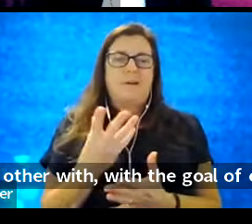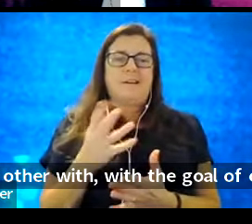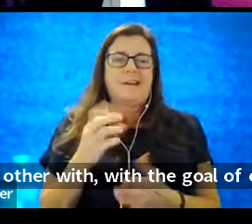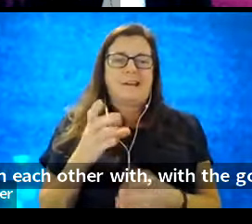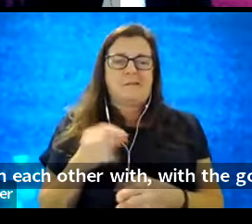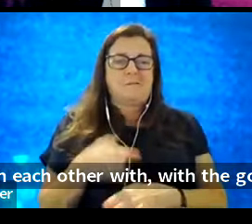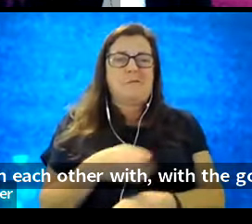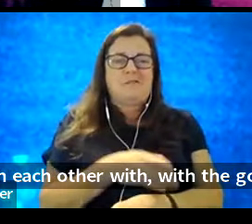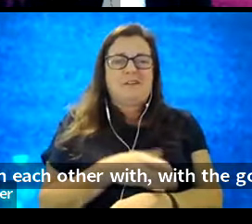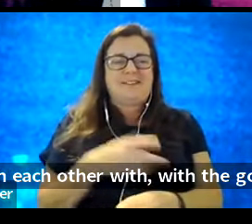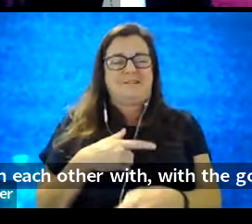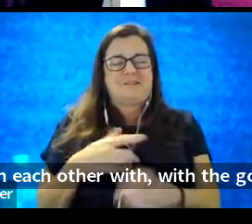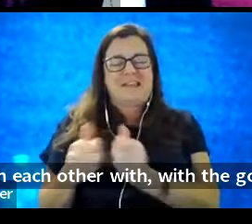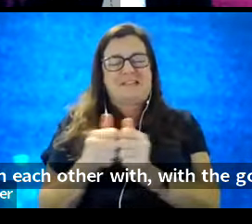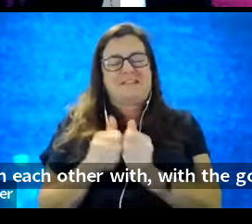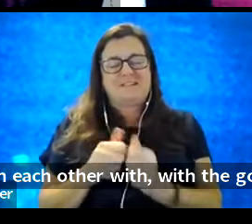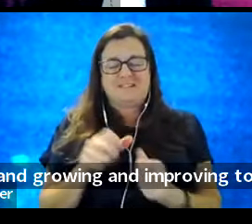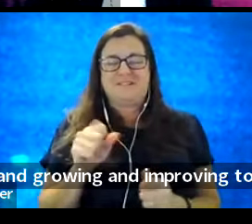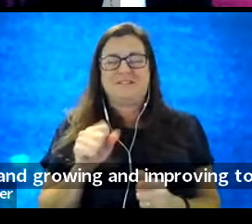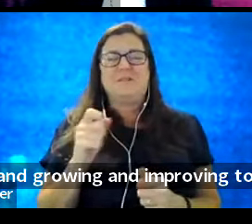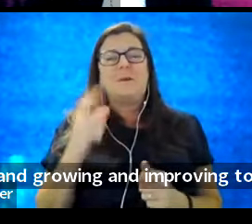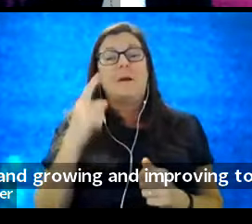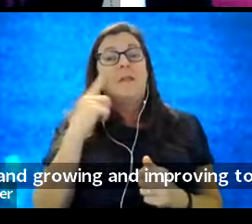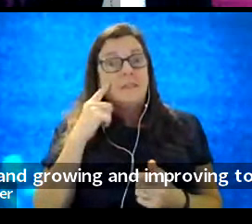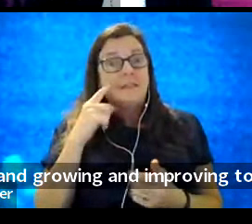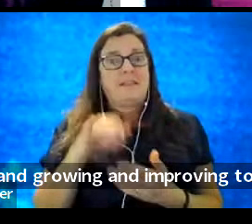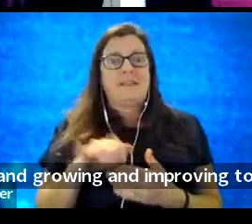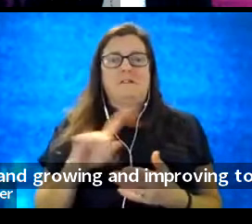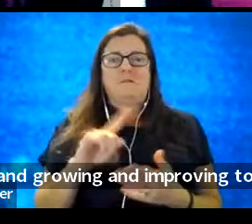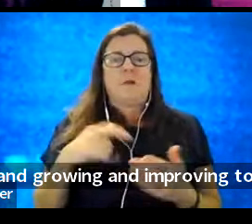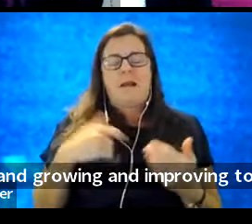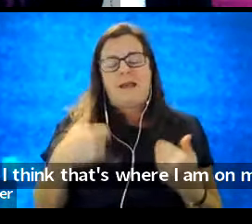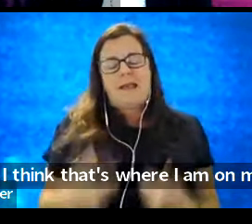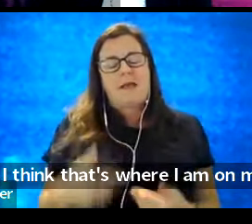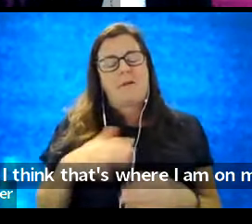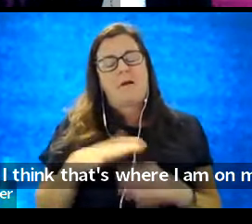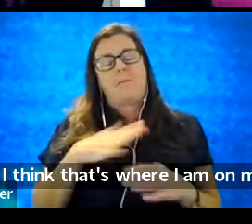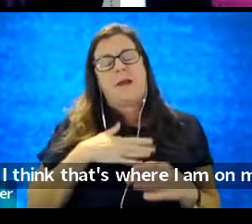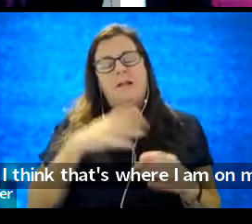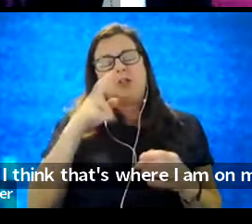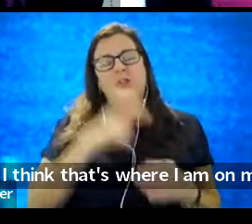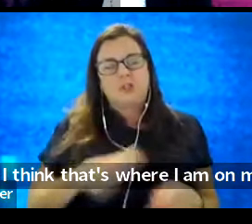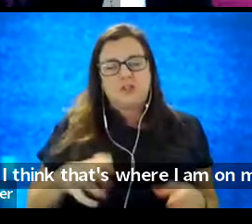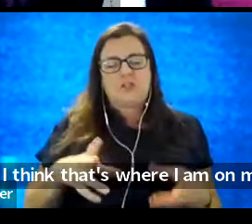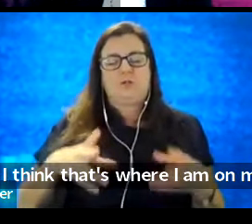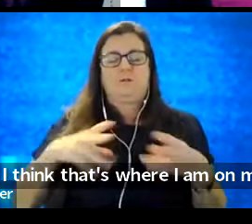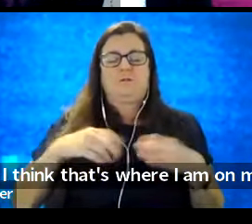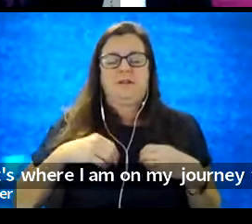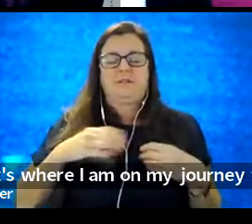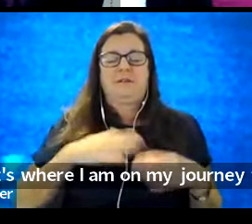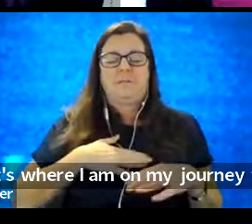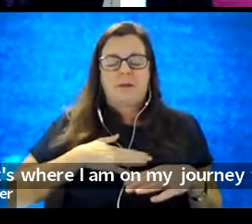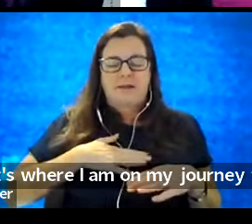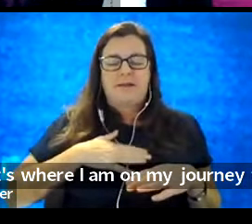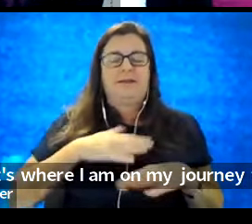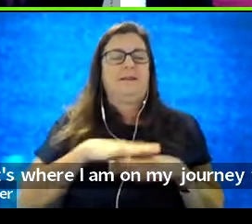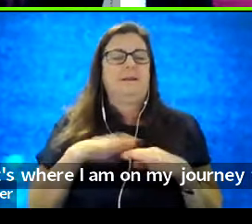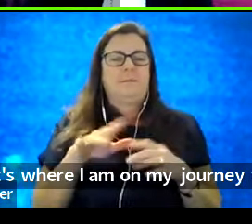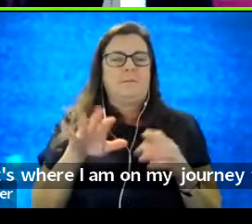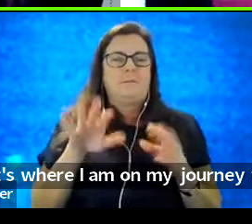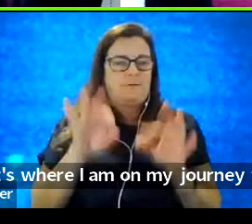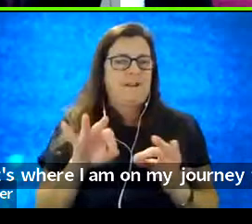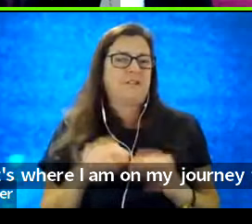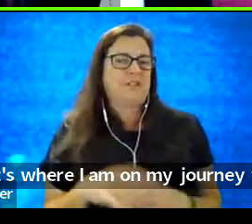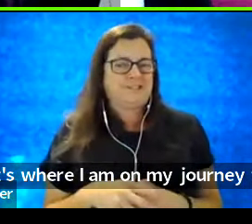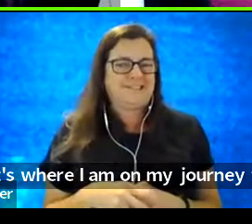improving together. So I think that's where I am on my journey to embracing my imperfections. Thank